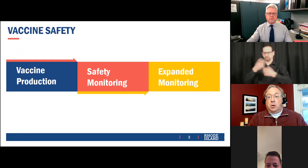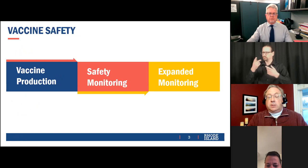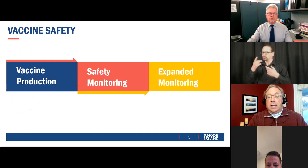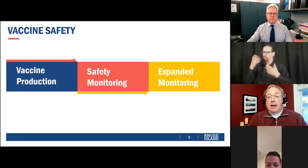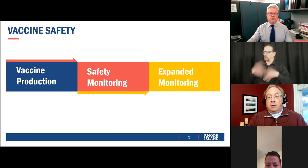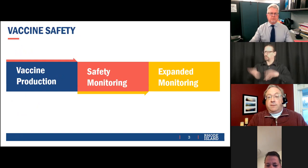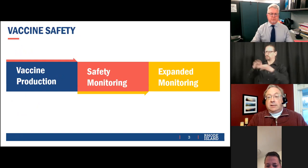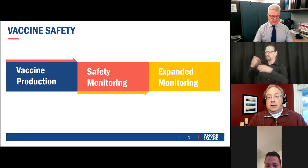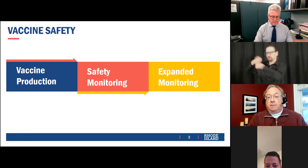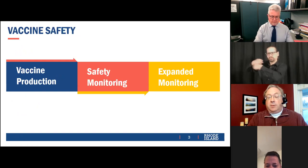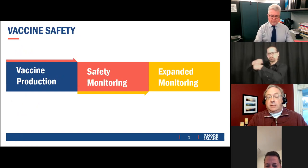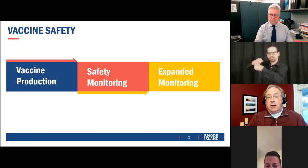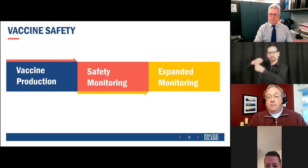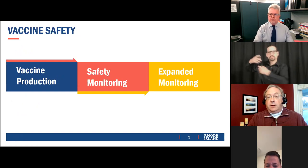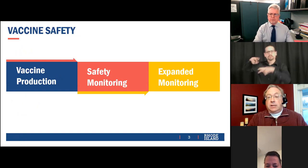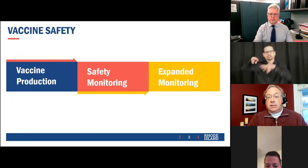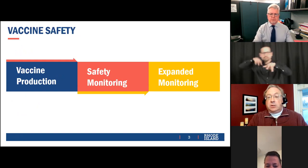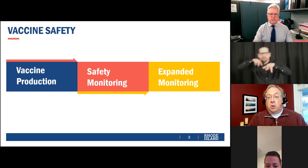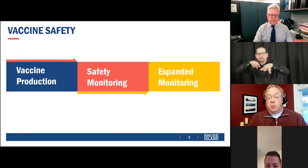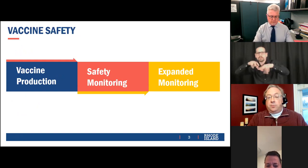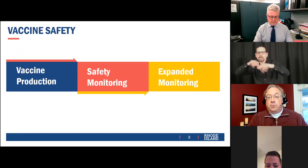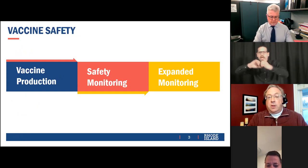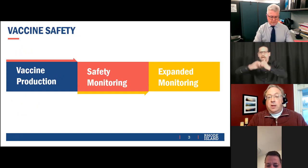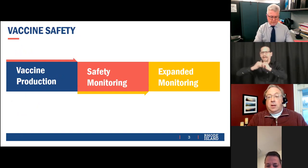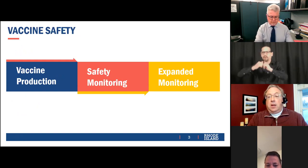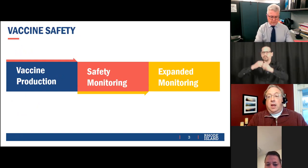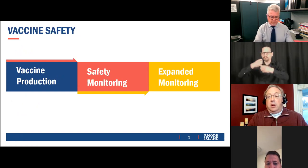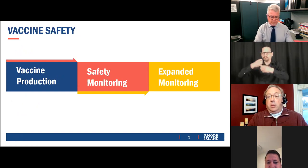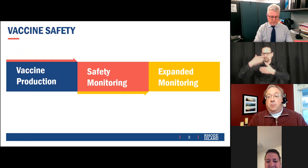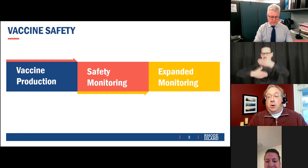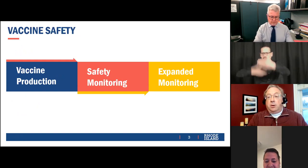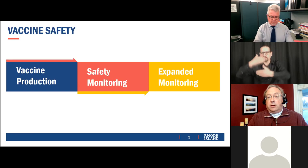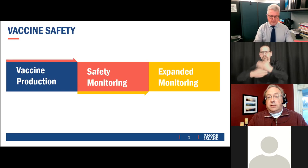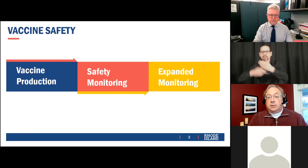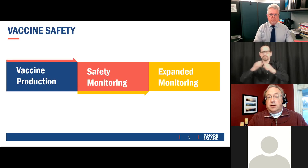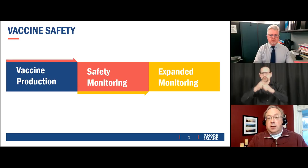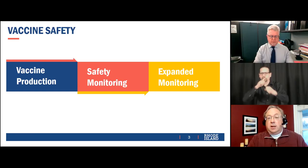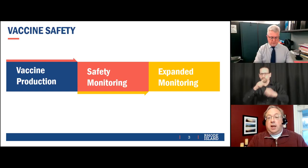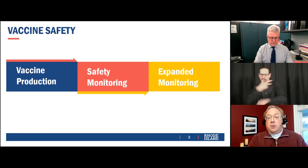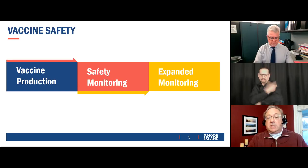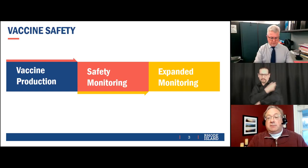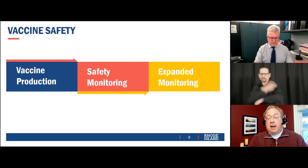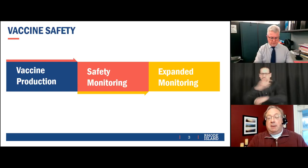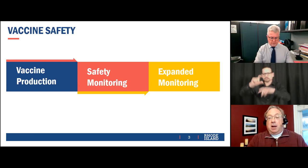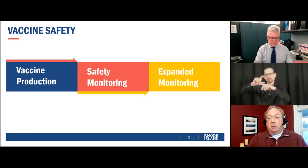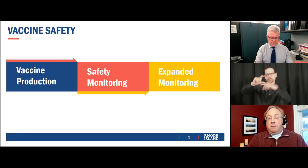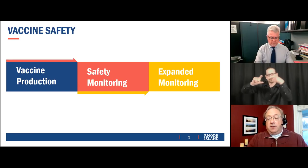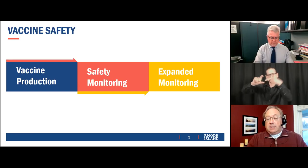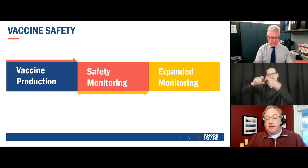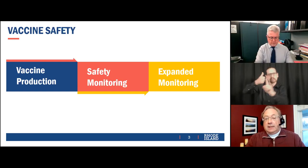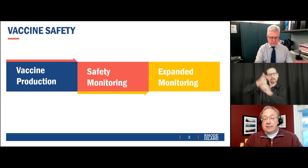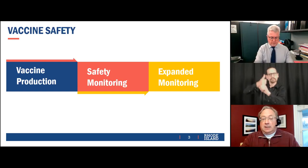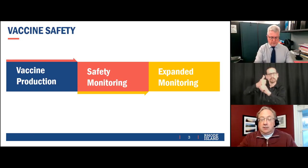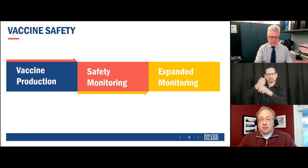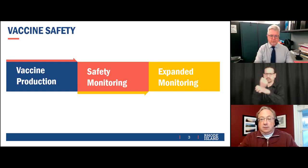occurs after the vaccine from the Center for Disease Control and other partners. And there's expanded monitoring